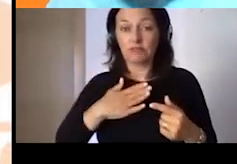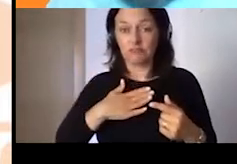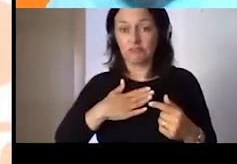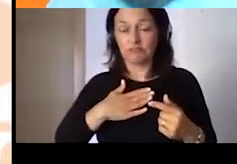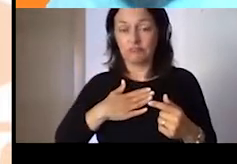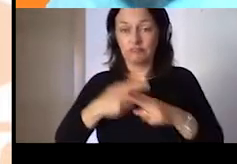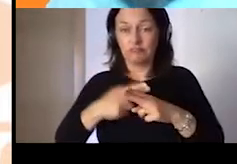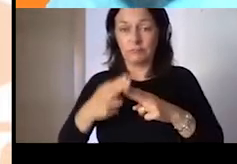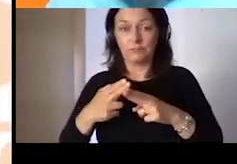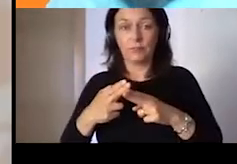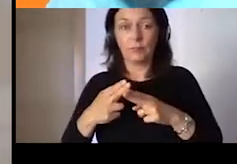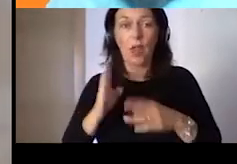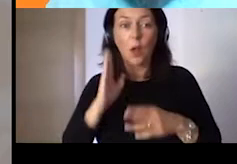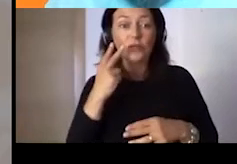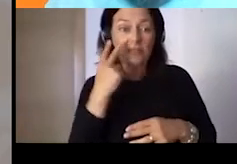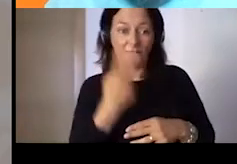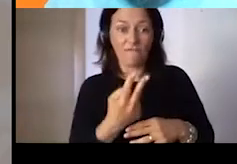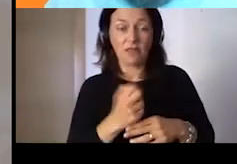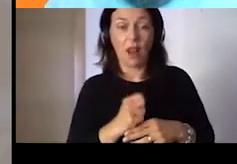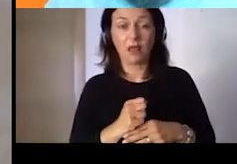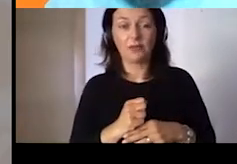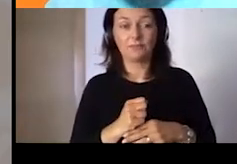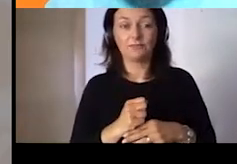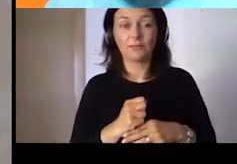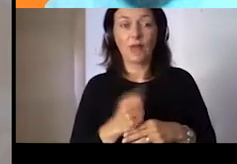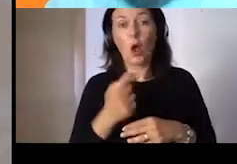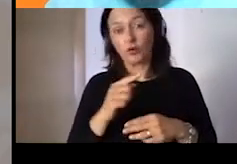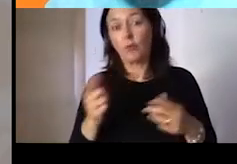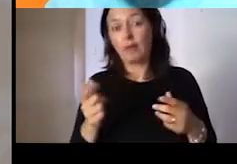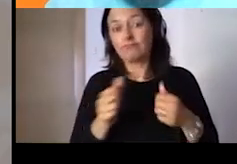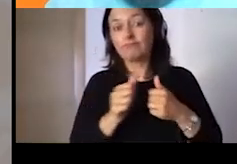quickly show you with this video.